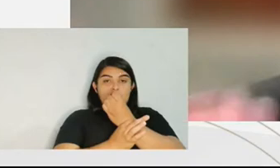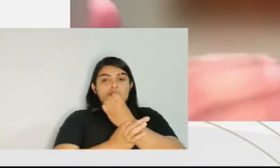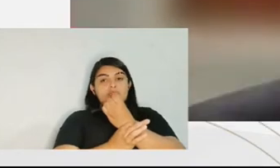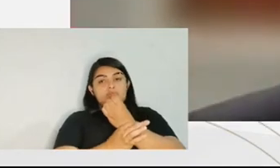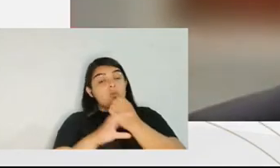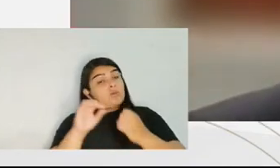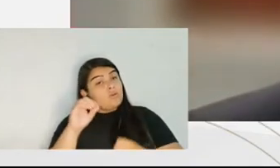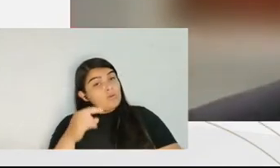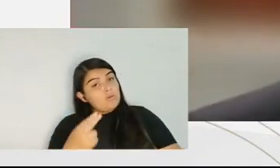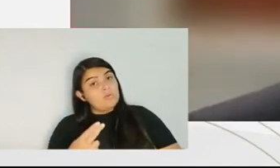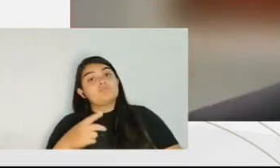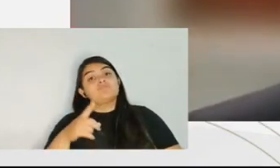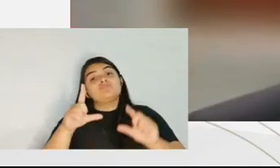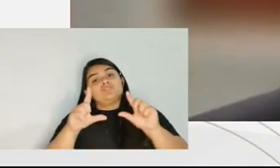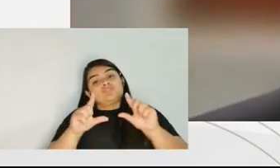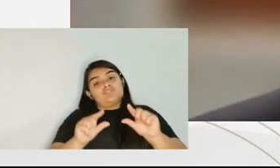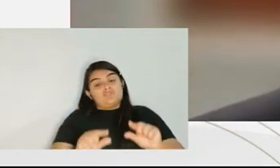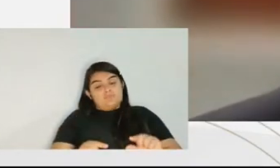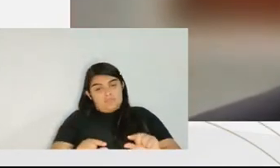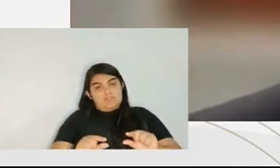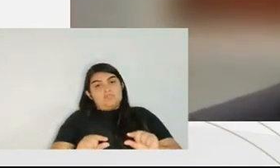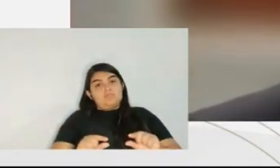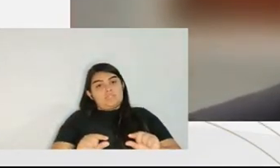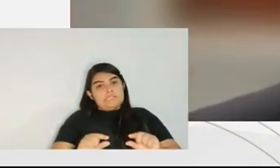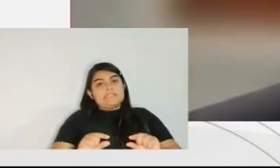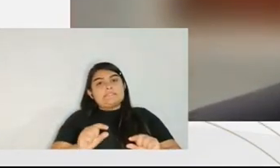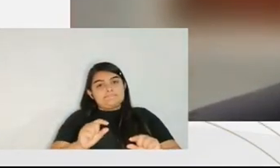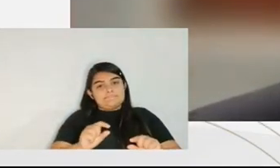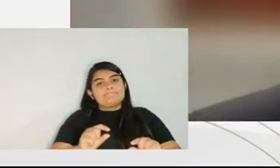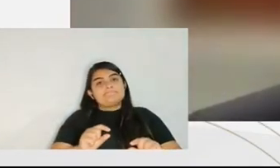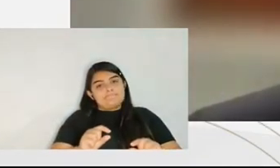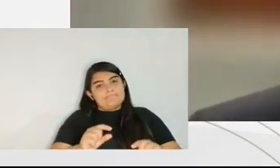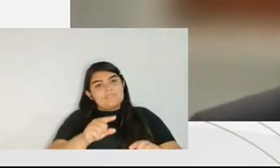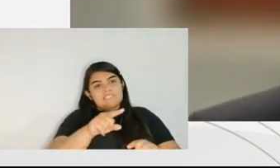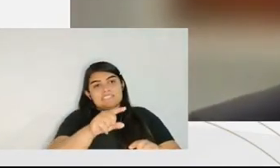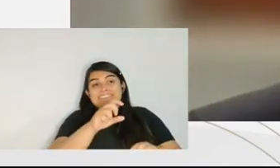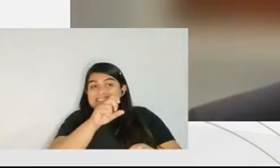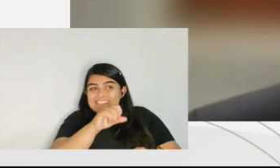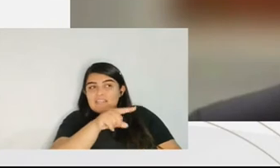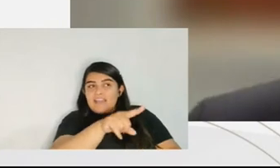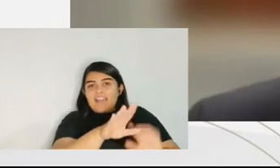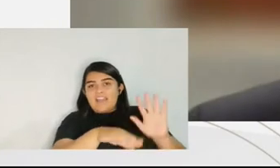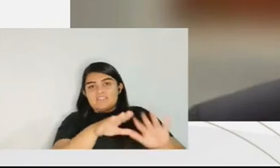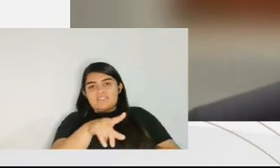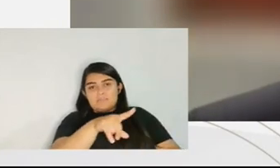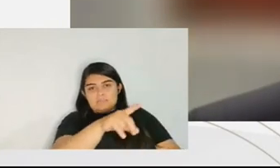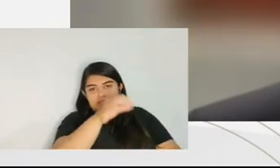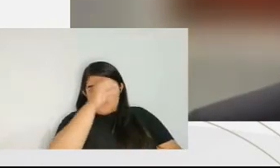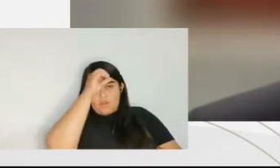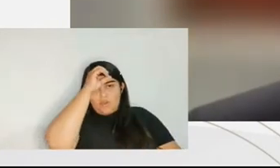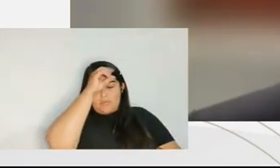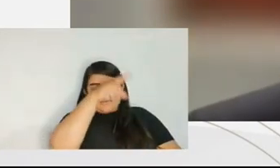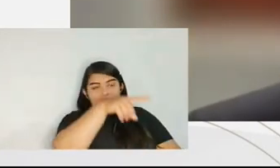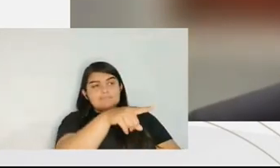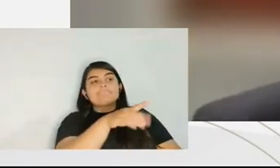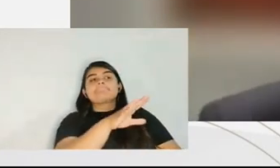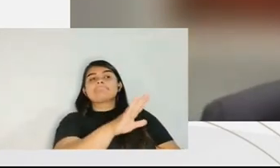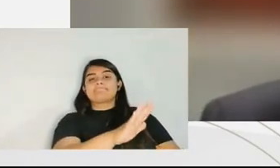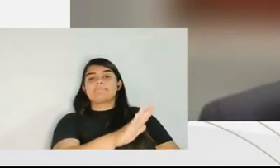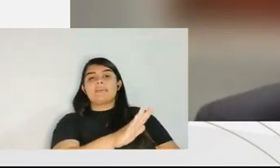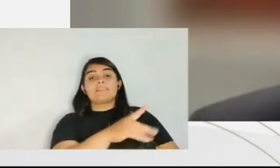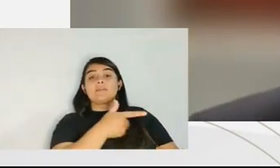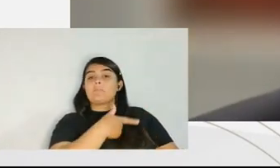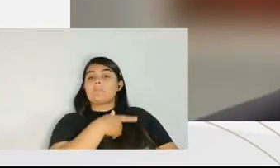guarantee, or at least minimize, the risks of a sentencing